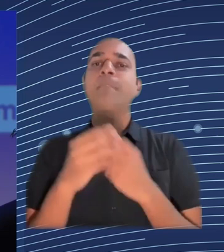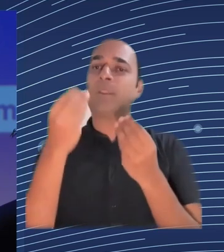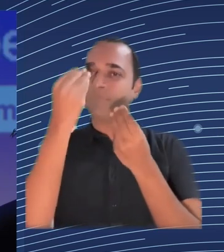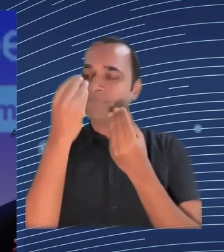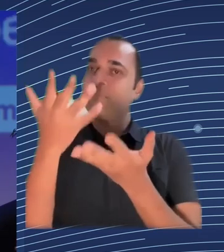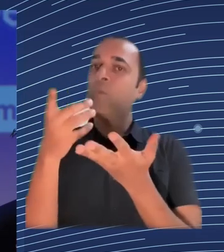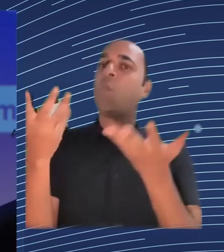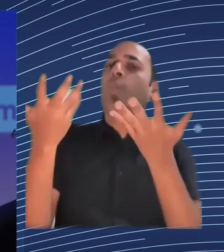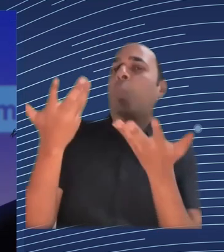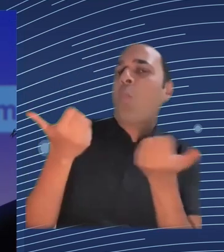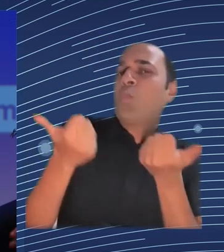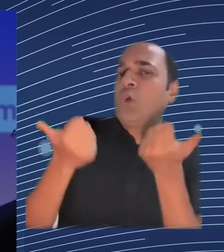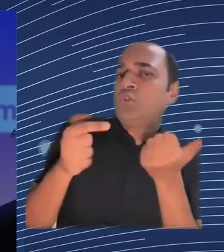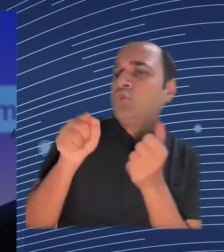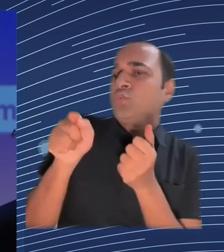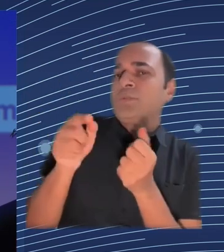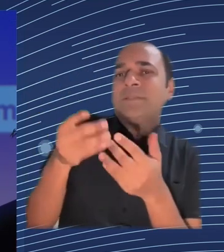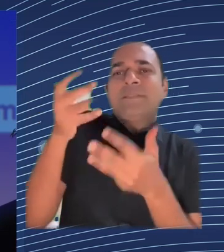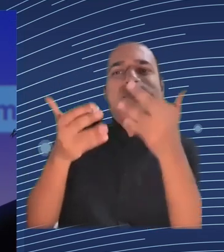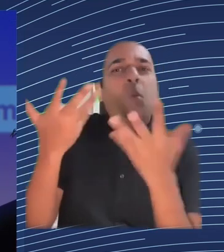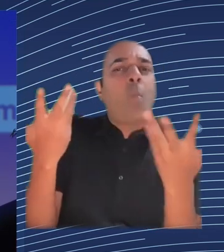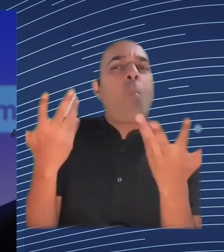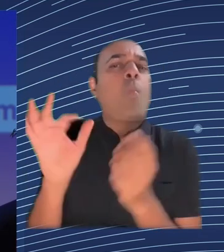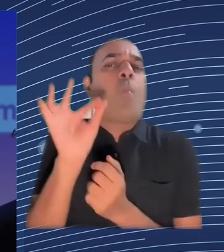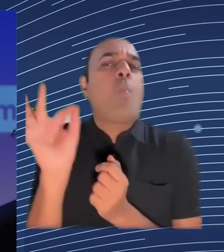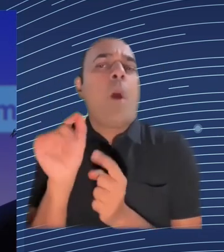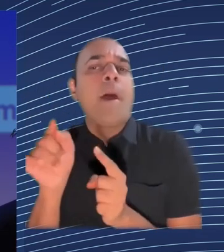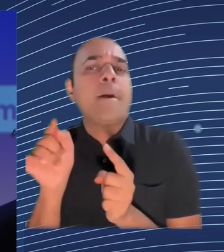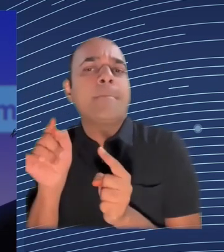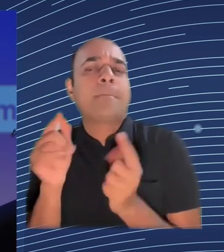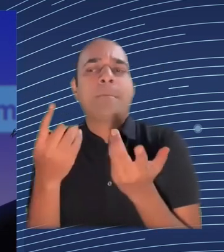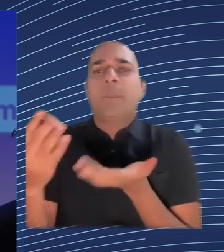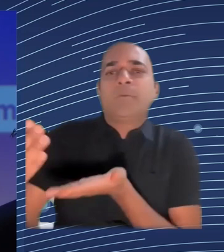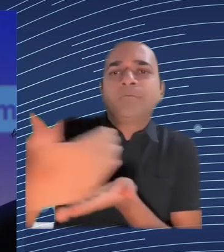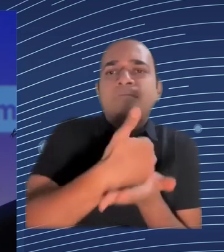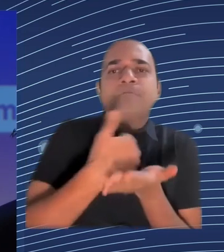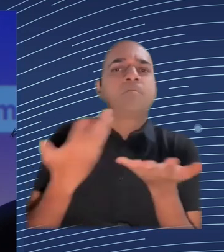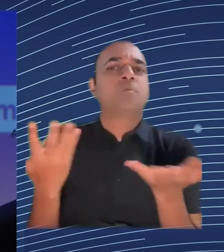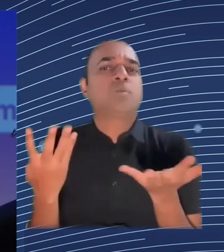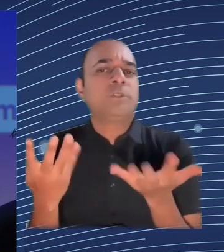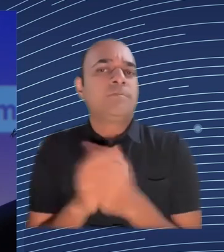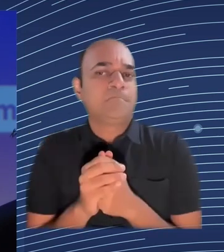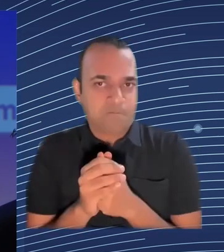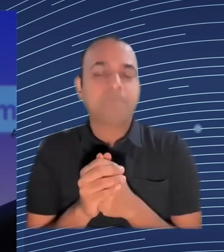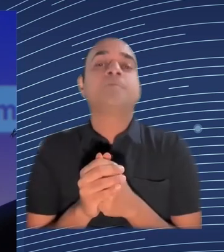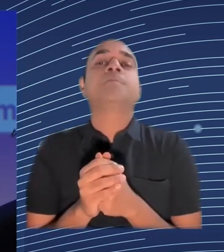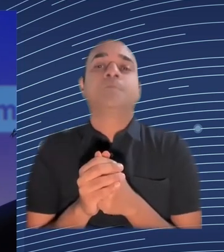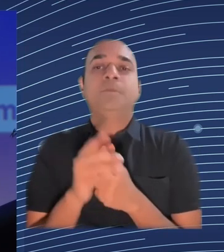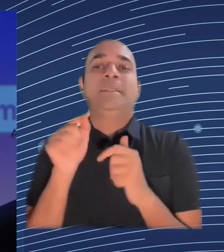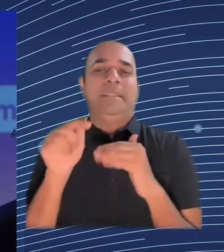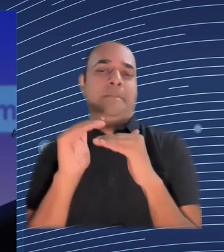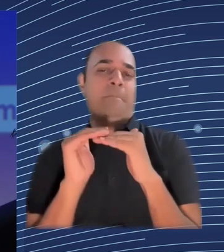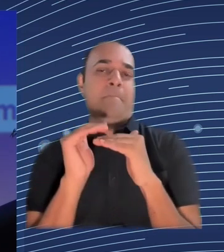because probably some of the companies they are not complying with that so